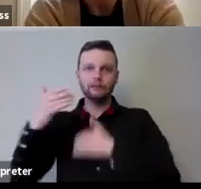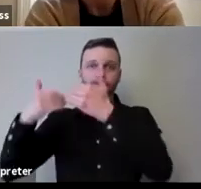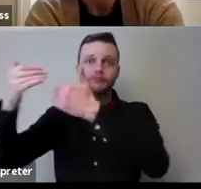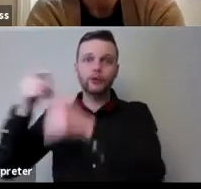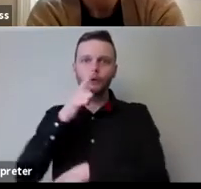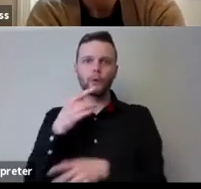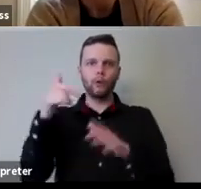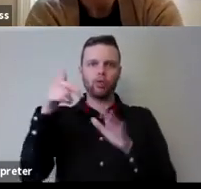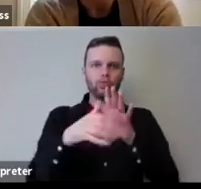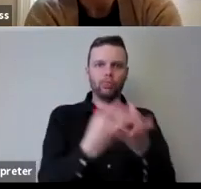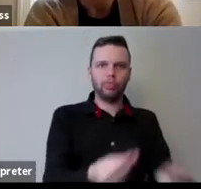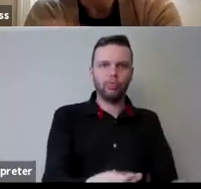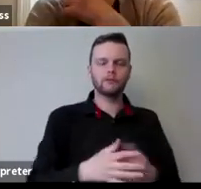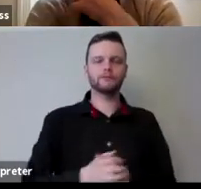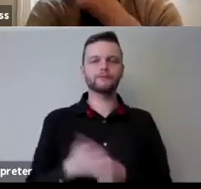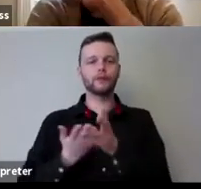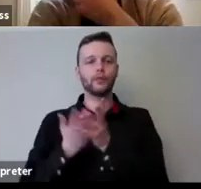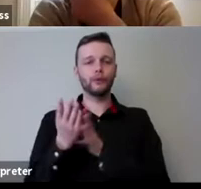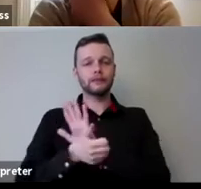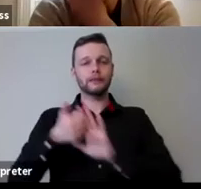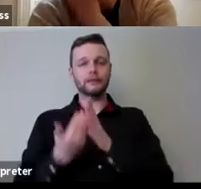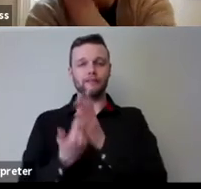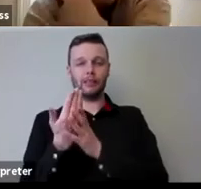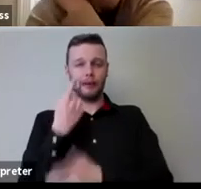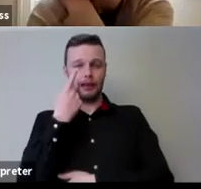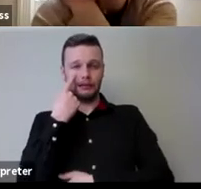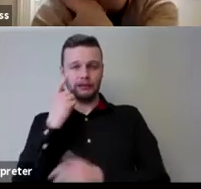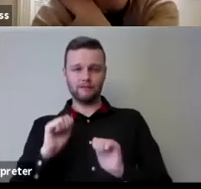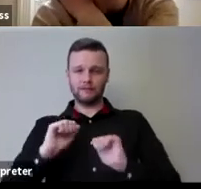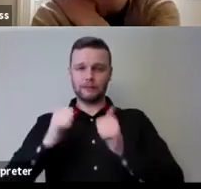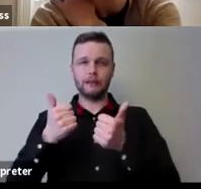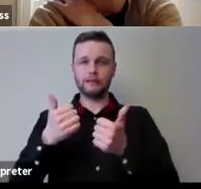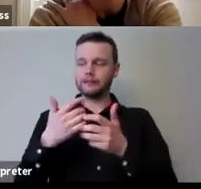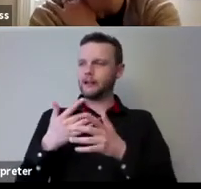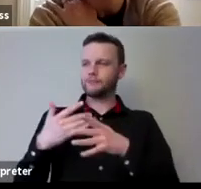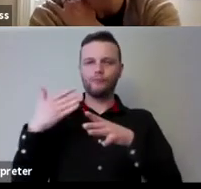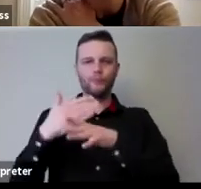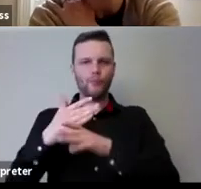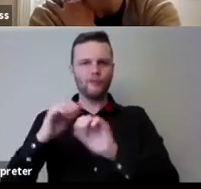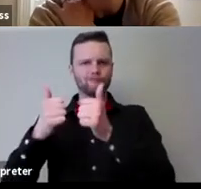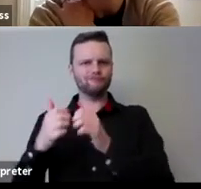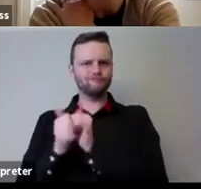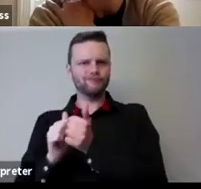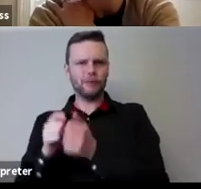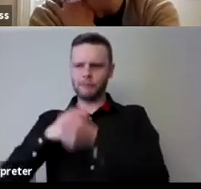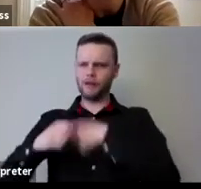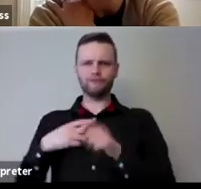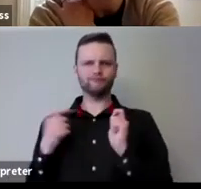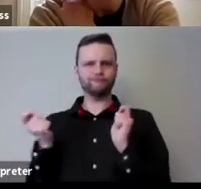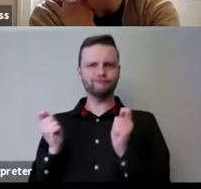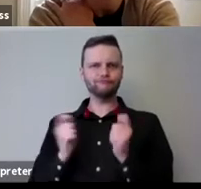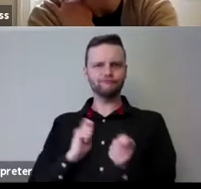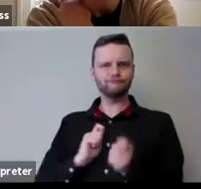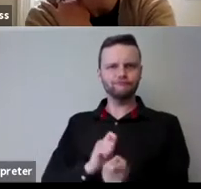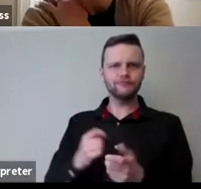and in the realm of skills development i can see brilliant things about loads of my peers becoming really adept at making